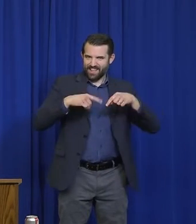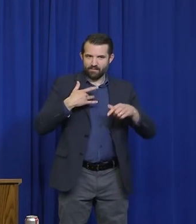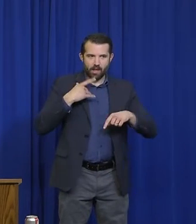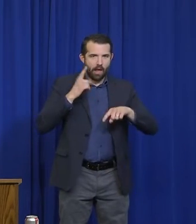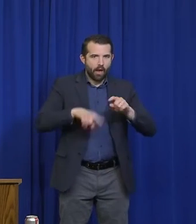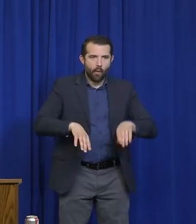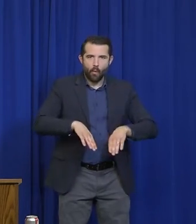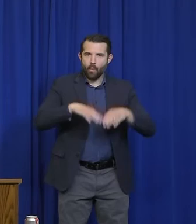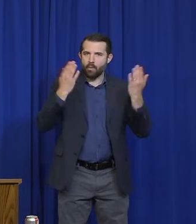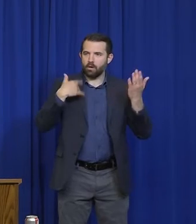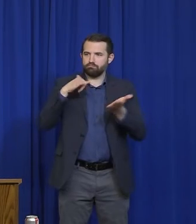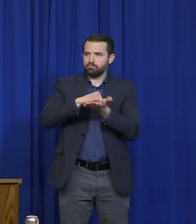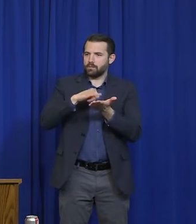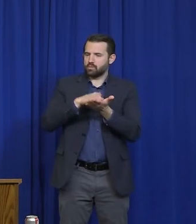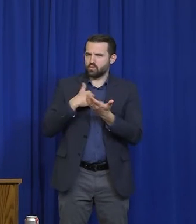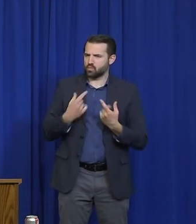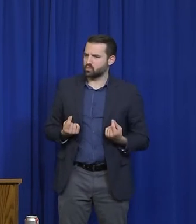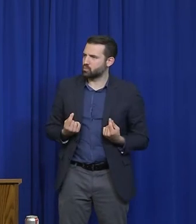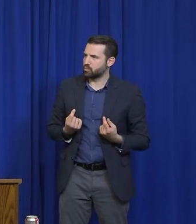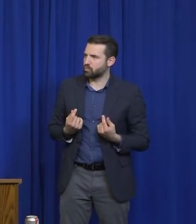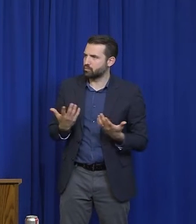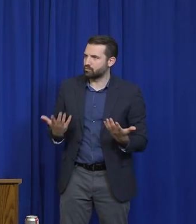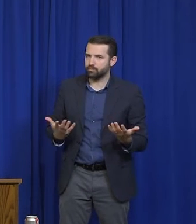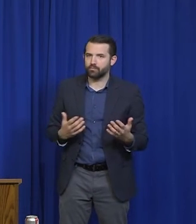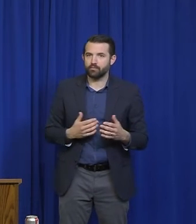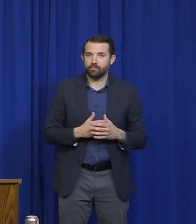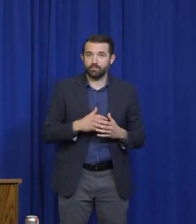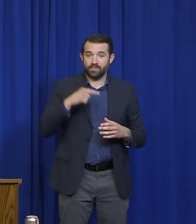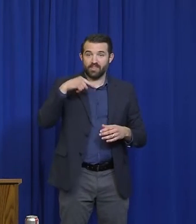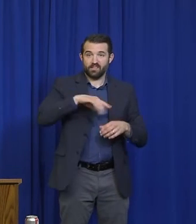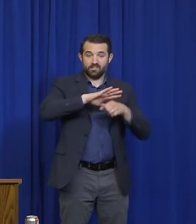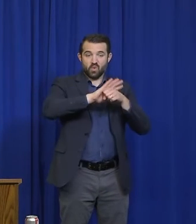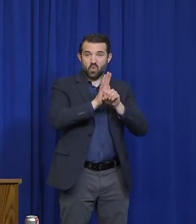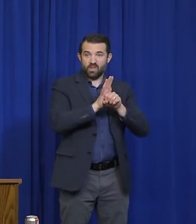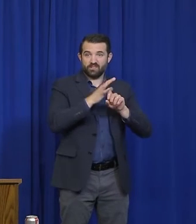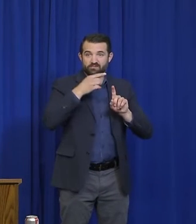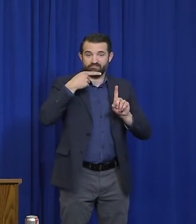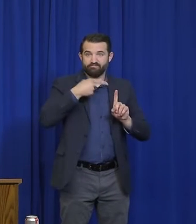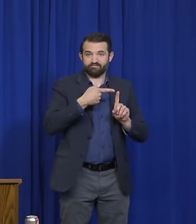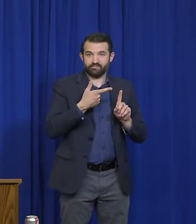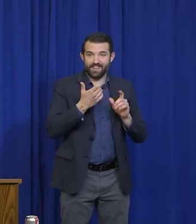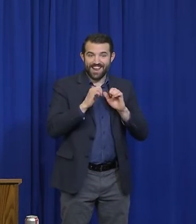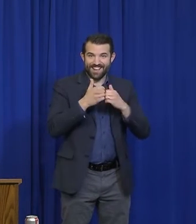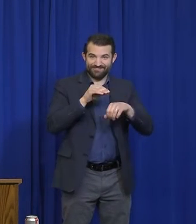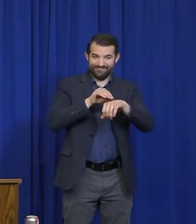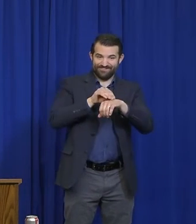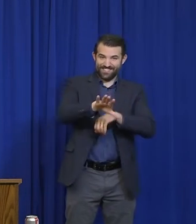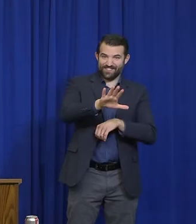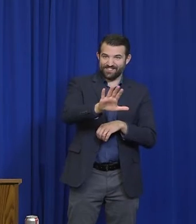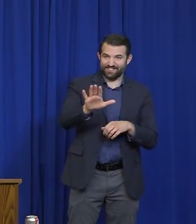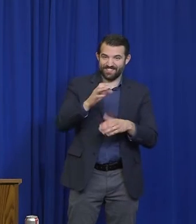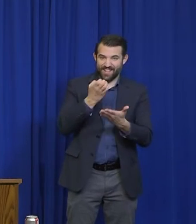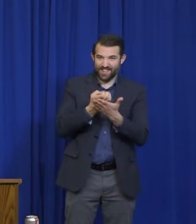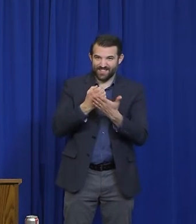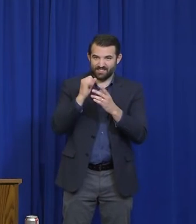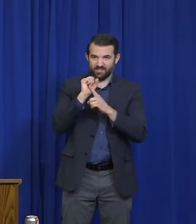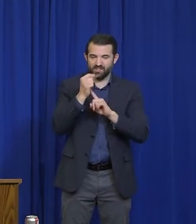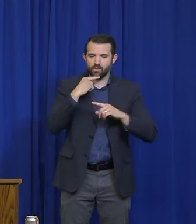I think that the economics of this pandemic are widespread and diverse.